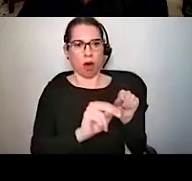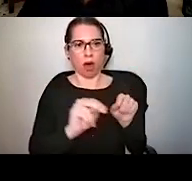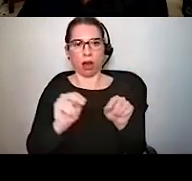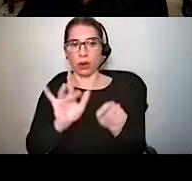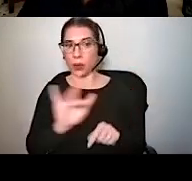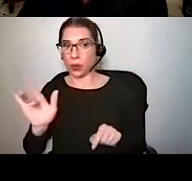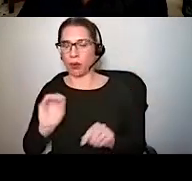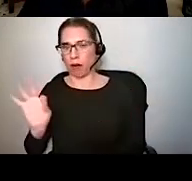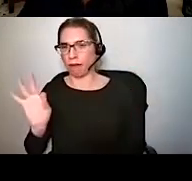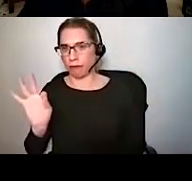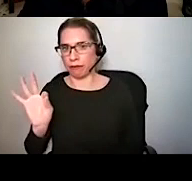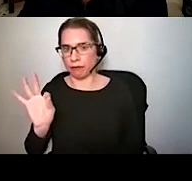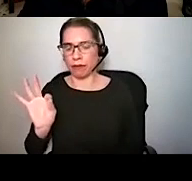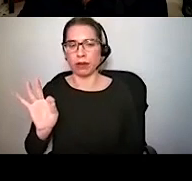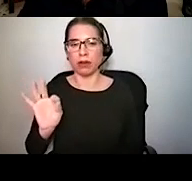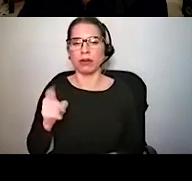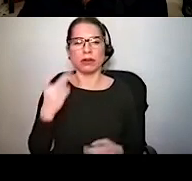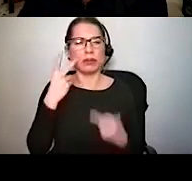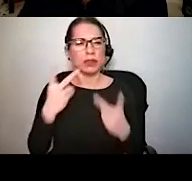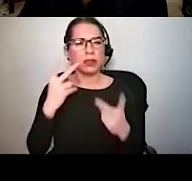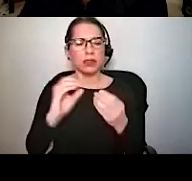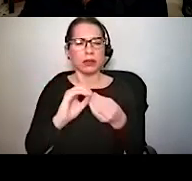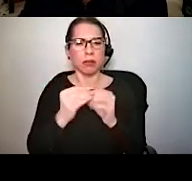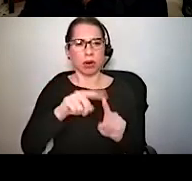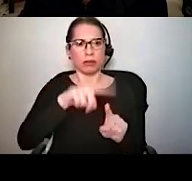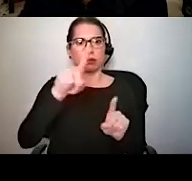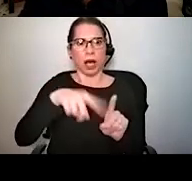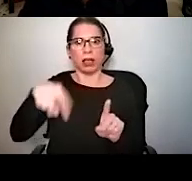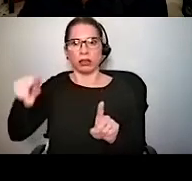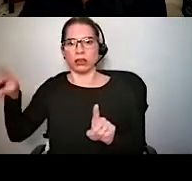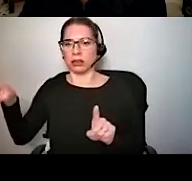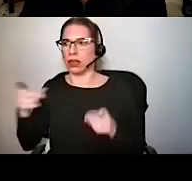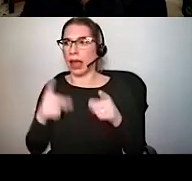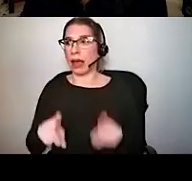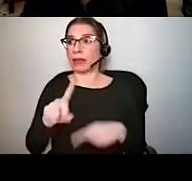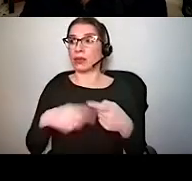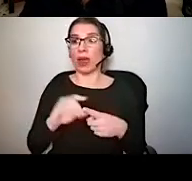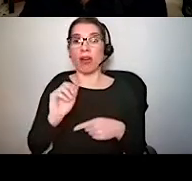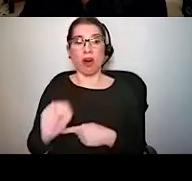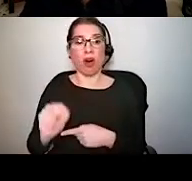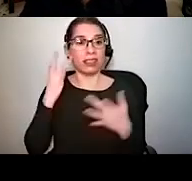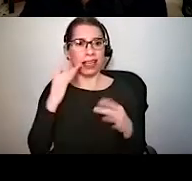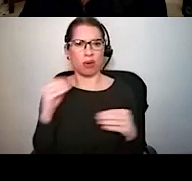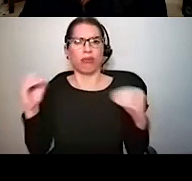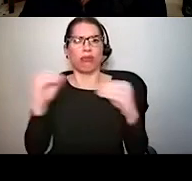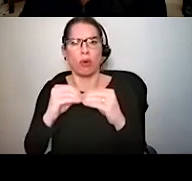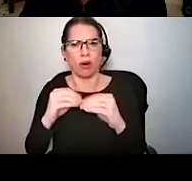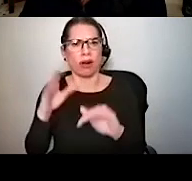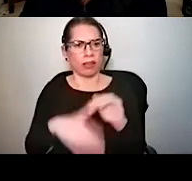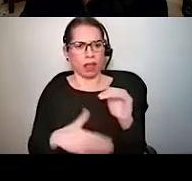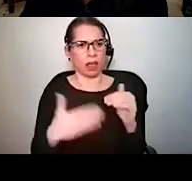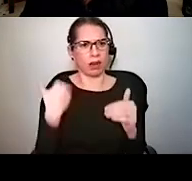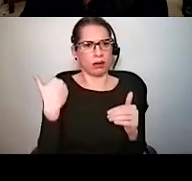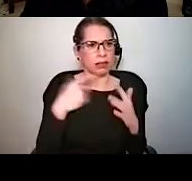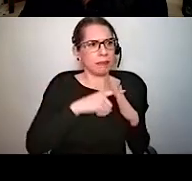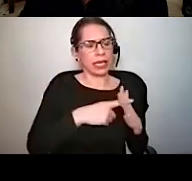action potentials, the number of spikes that occurs in the sound on time is significantly greater than the number of spikes that occurs in